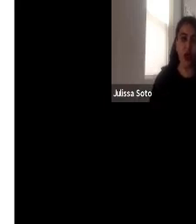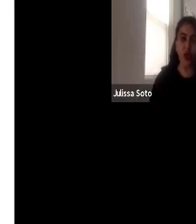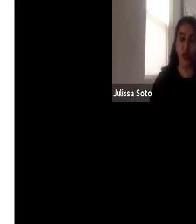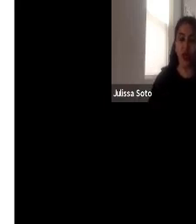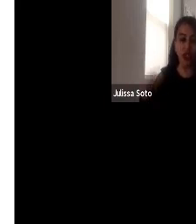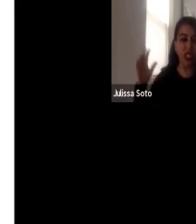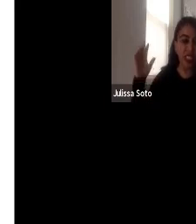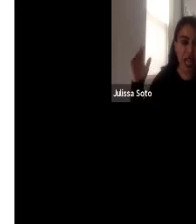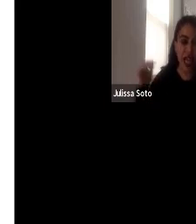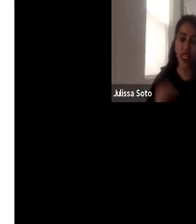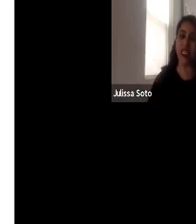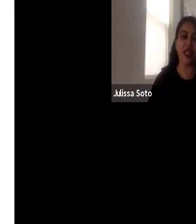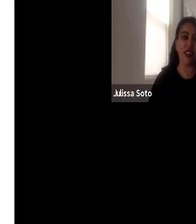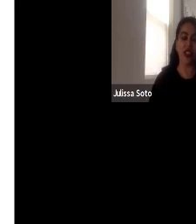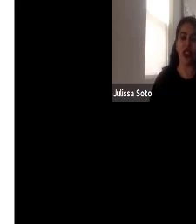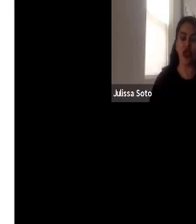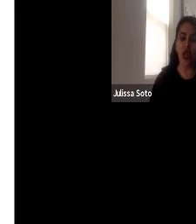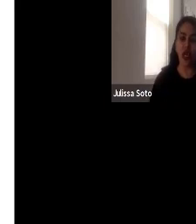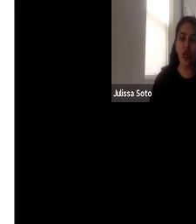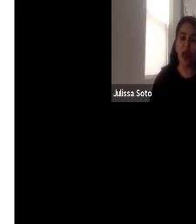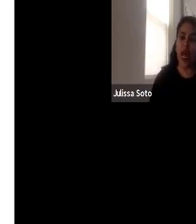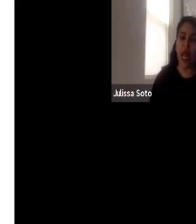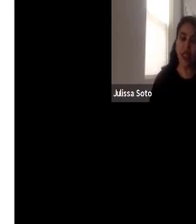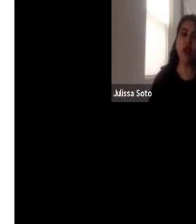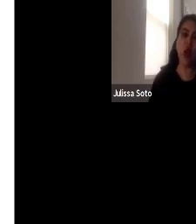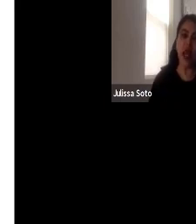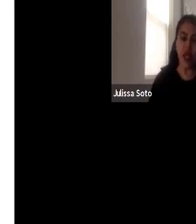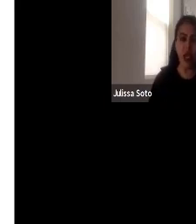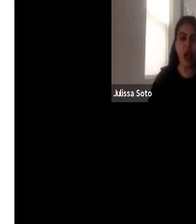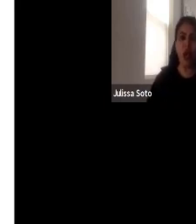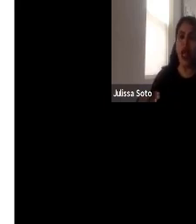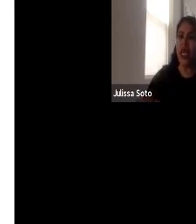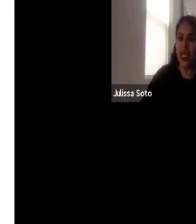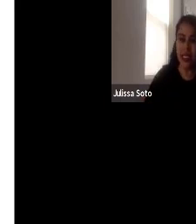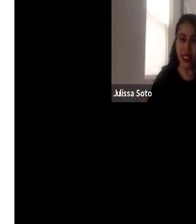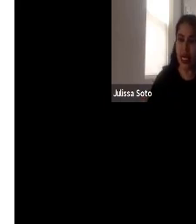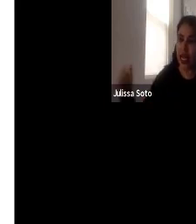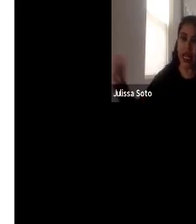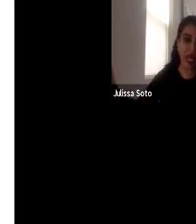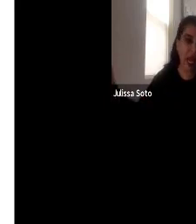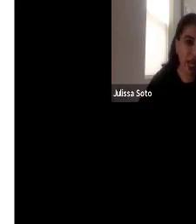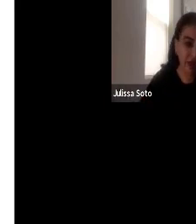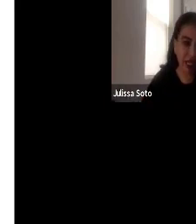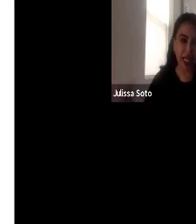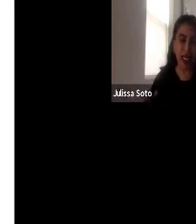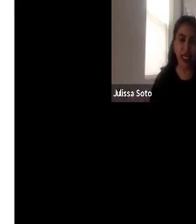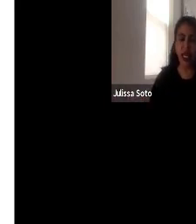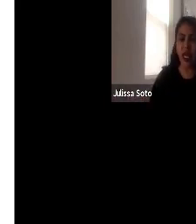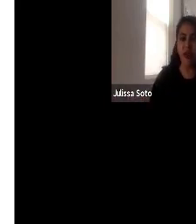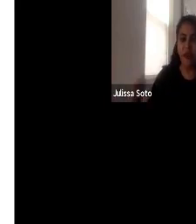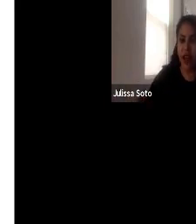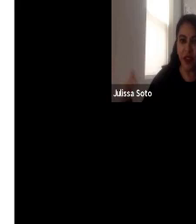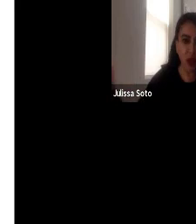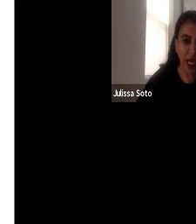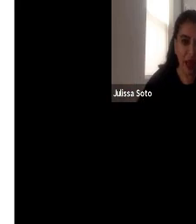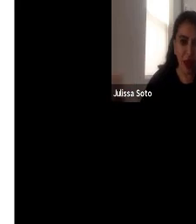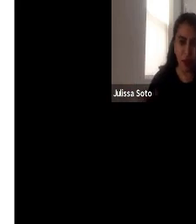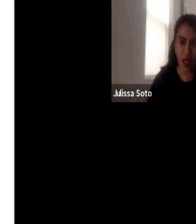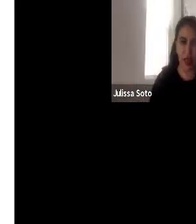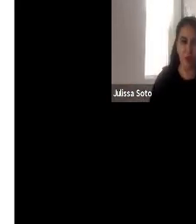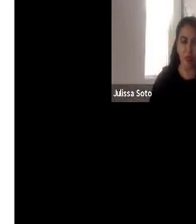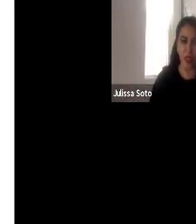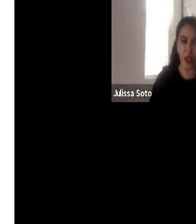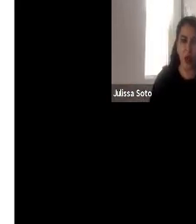to do, with whatever society tell us to do. But ask the why. Why is it that I cannot have a clinic 5 to